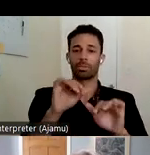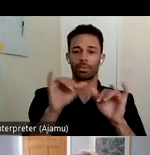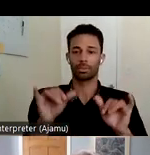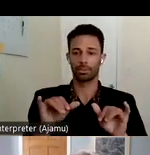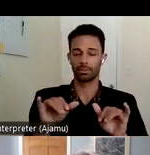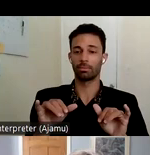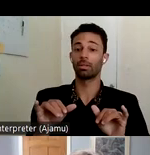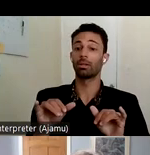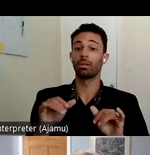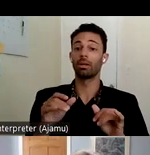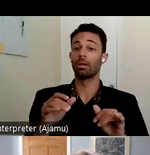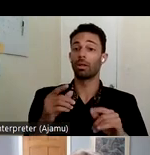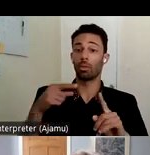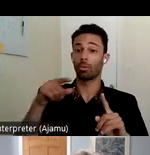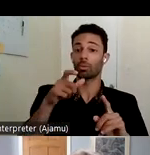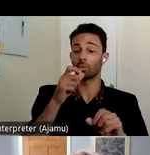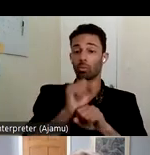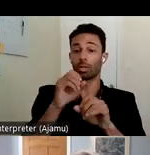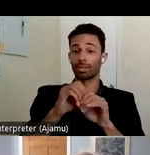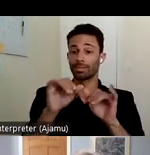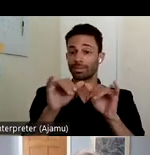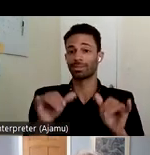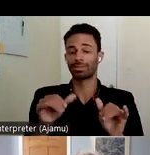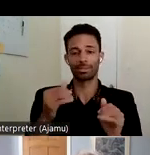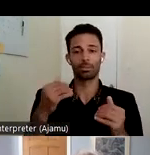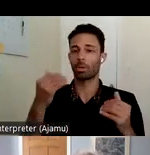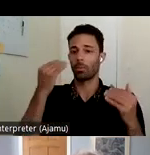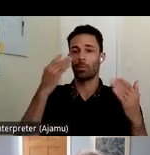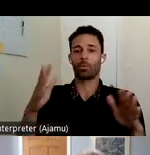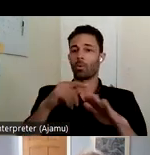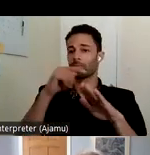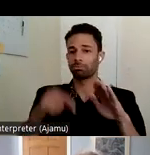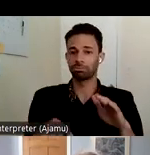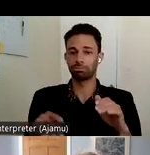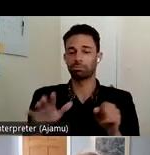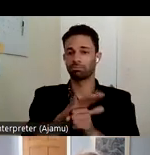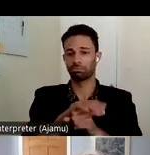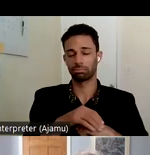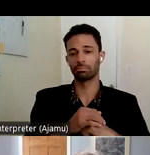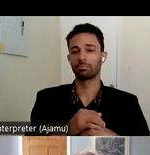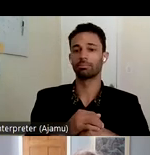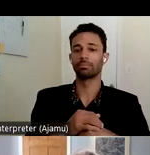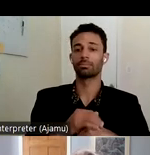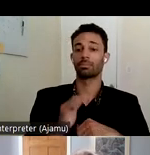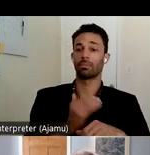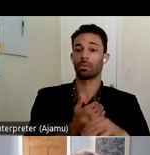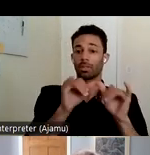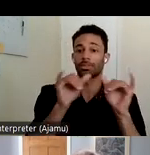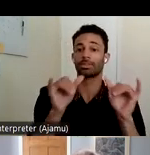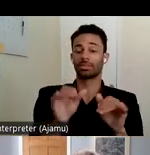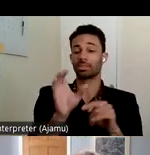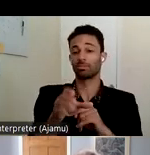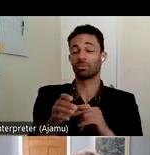who work in the system don't know the ins and outs of it our system also force forces service providers